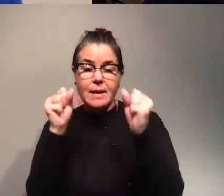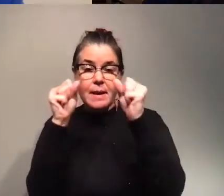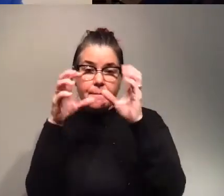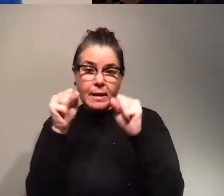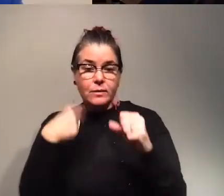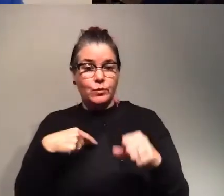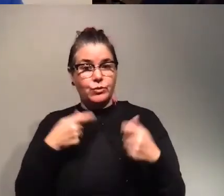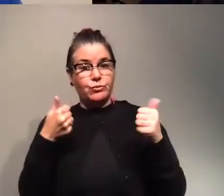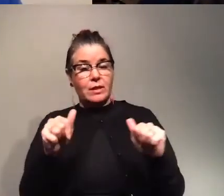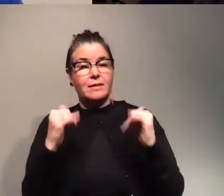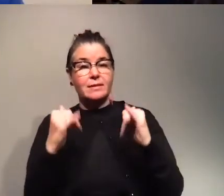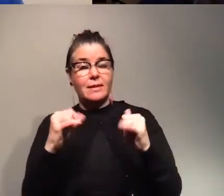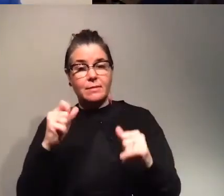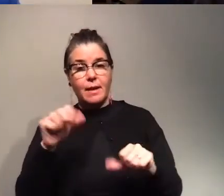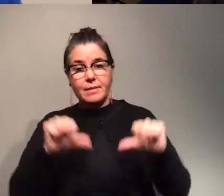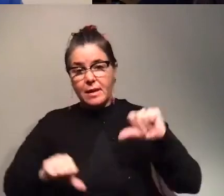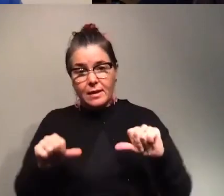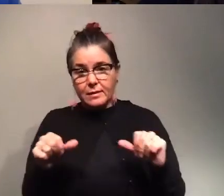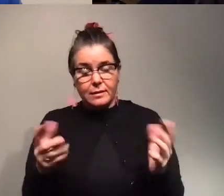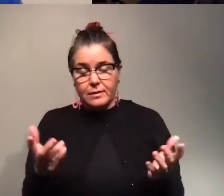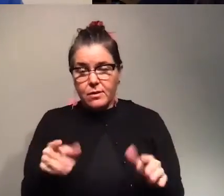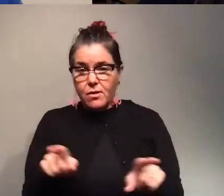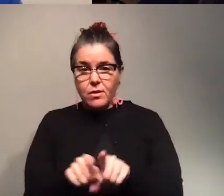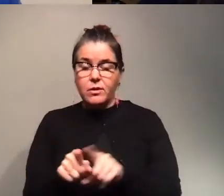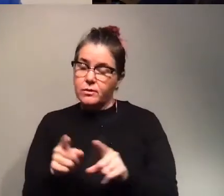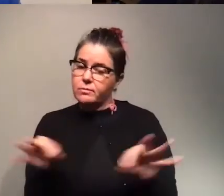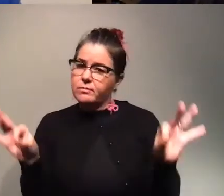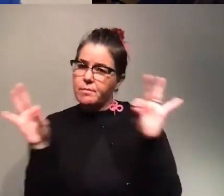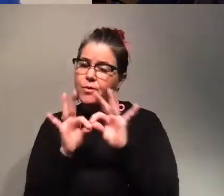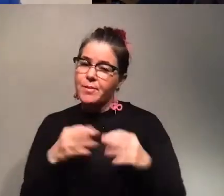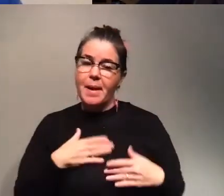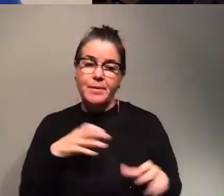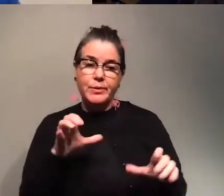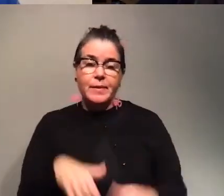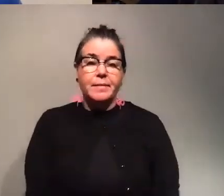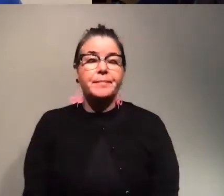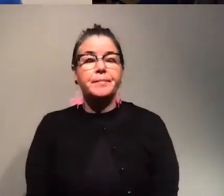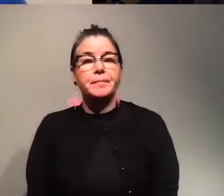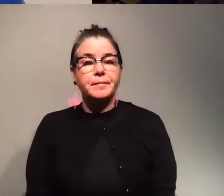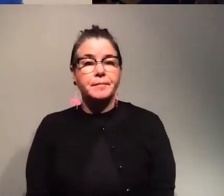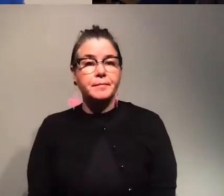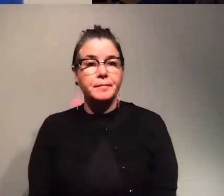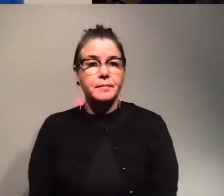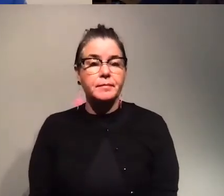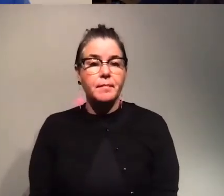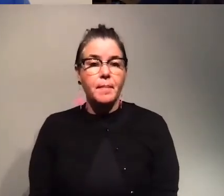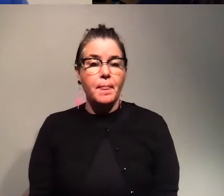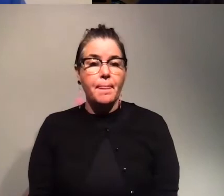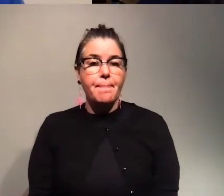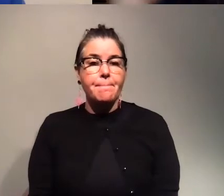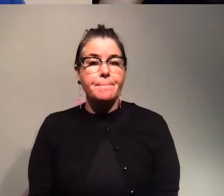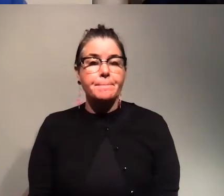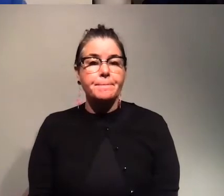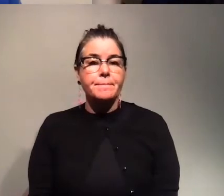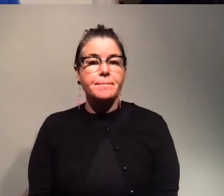we're trying to do with skype scientists too um and and that's super important i'm glad you're doing that um so i guess